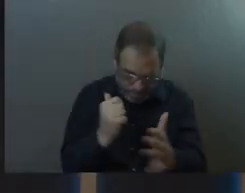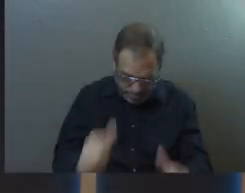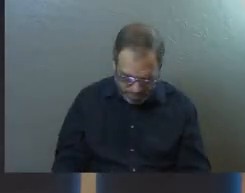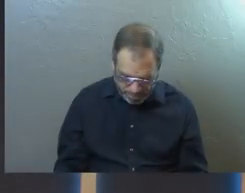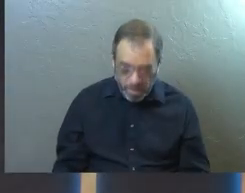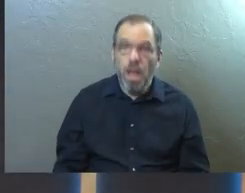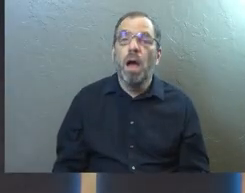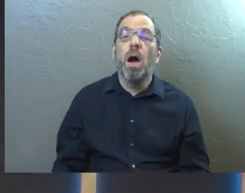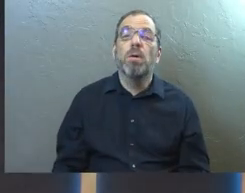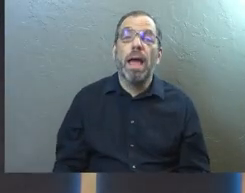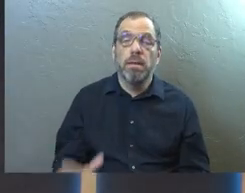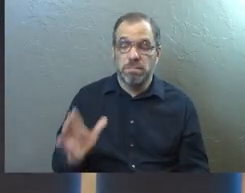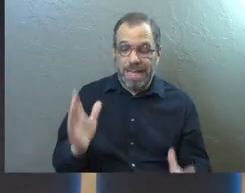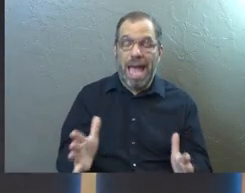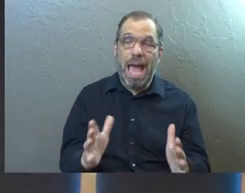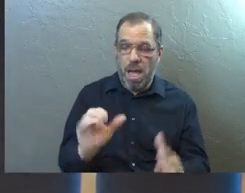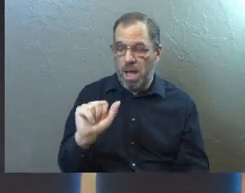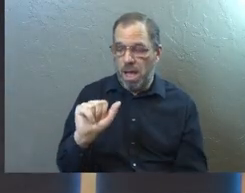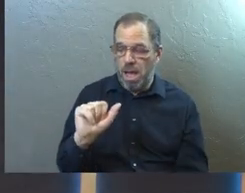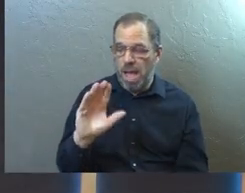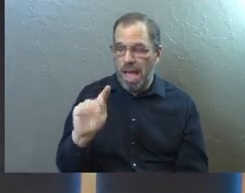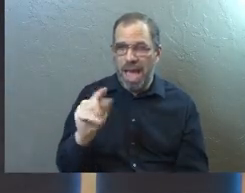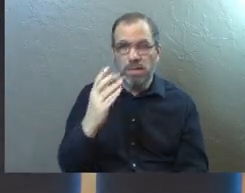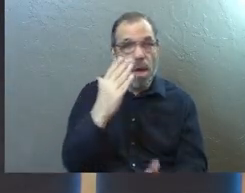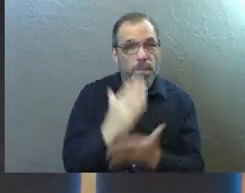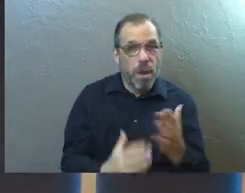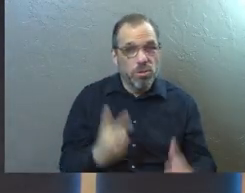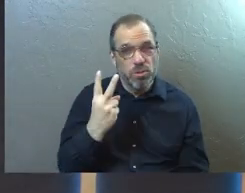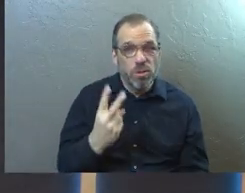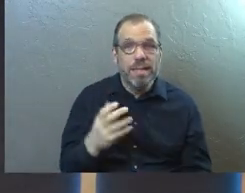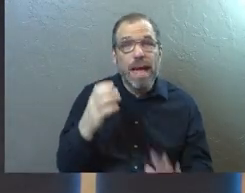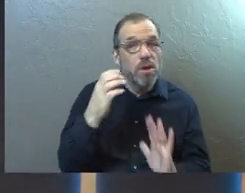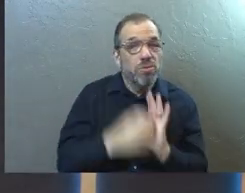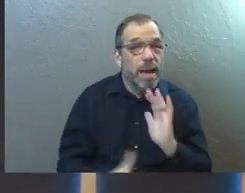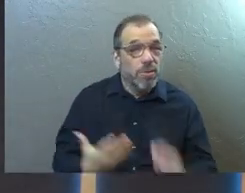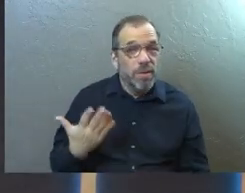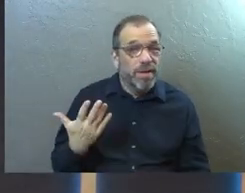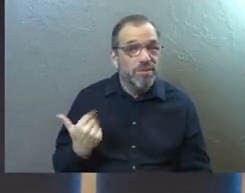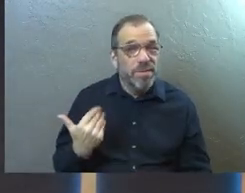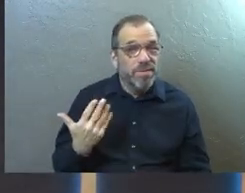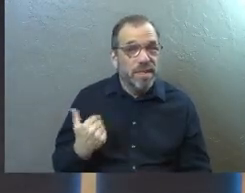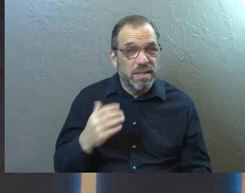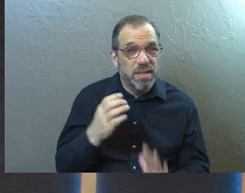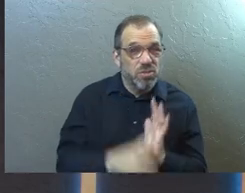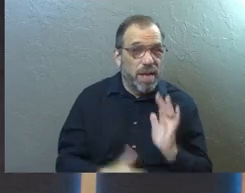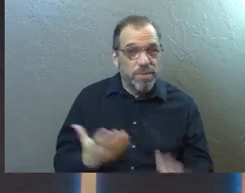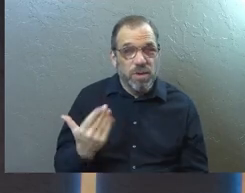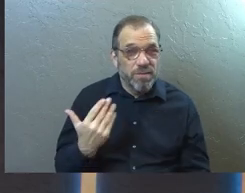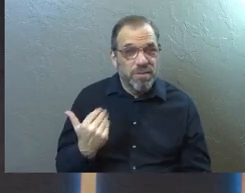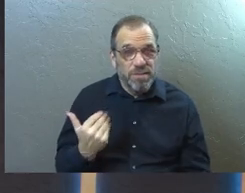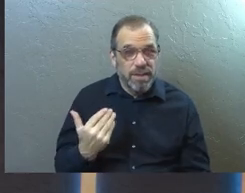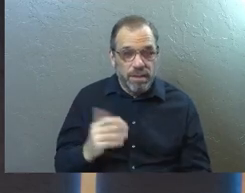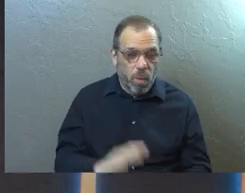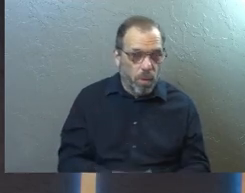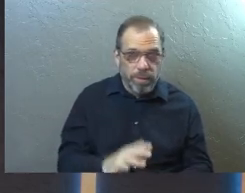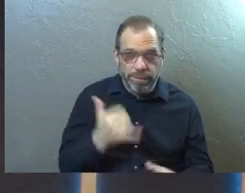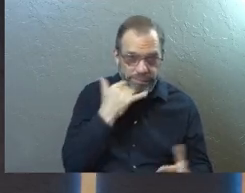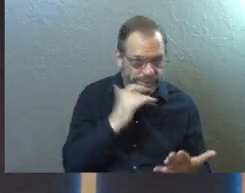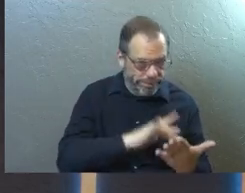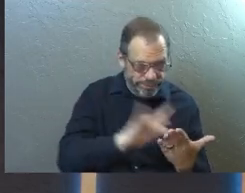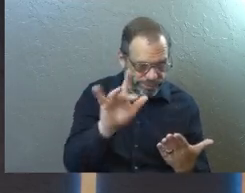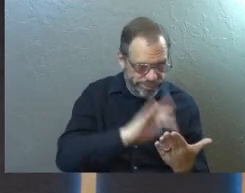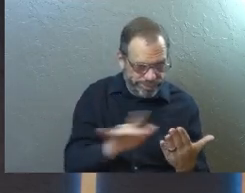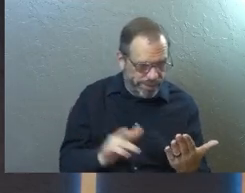Amen. So we're continuing in Acts part two. We're gonna be in chapter 15 this morning if you want to go ahead and flip there or scroll there on your phone, whatever